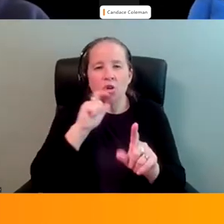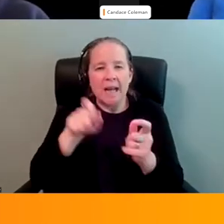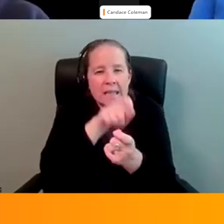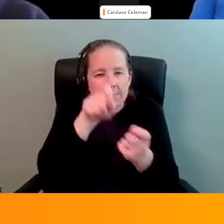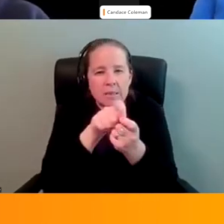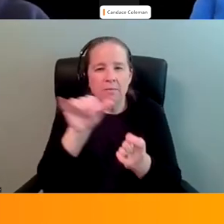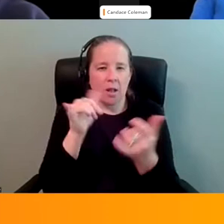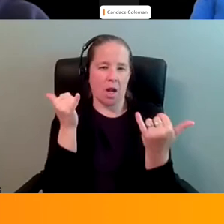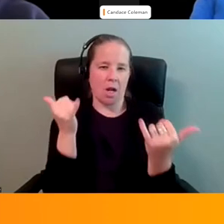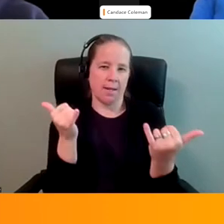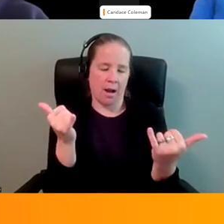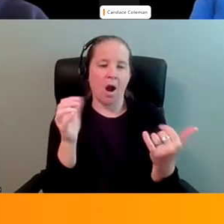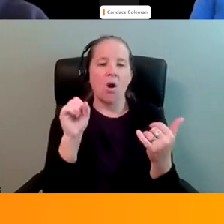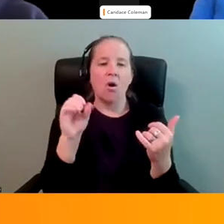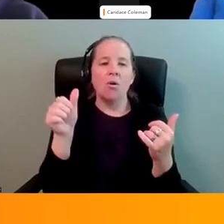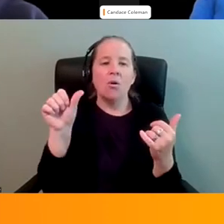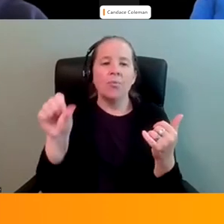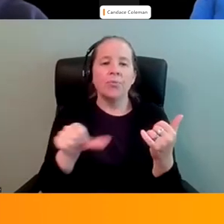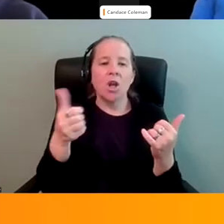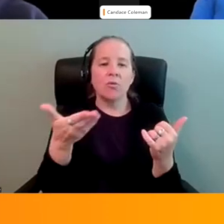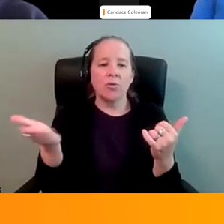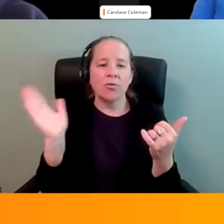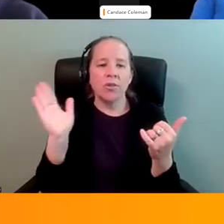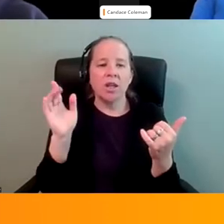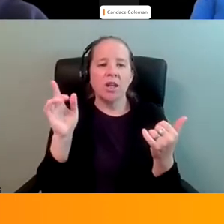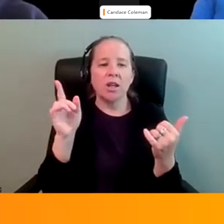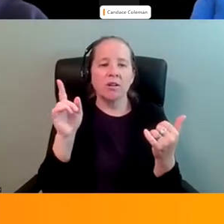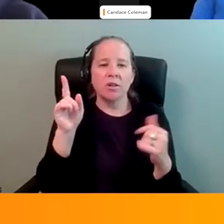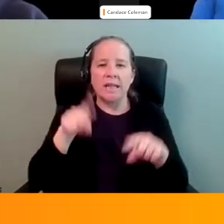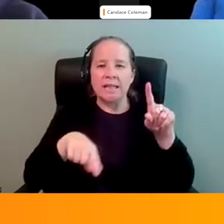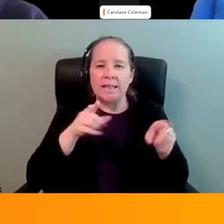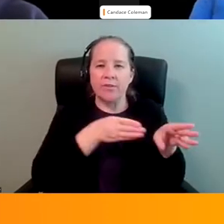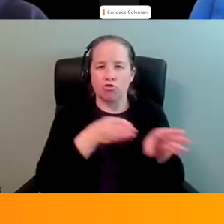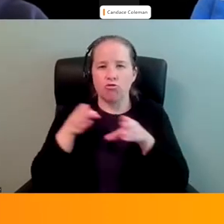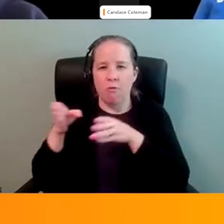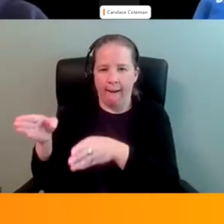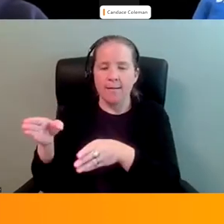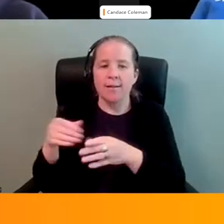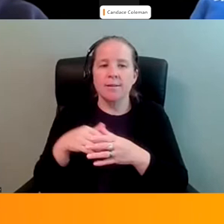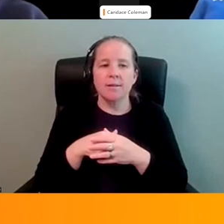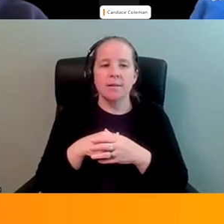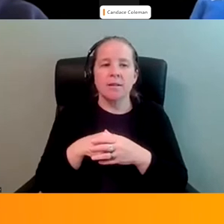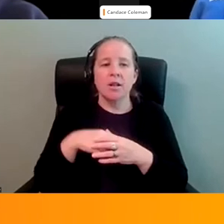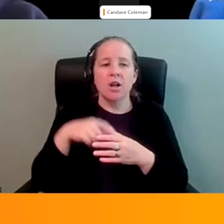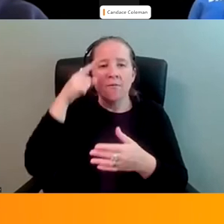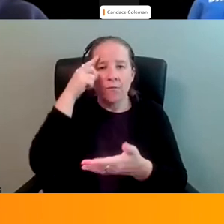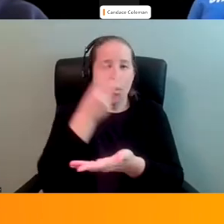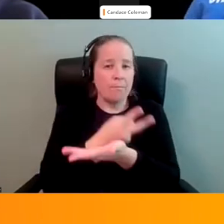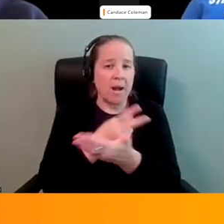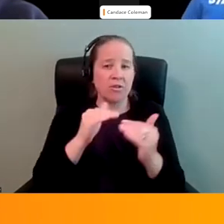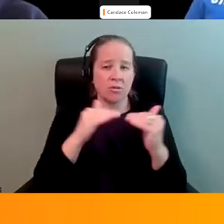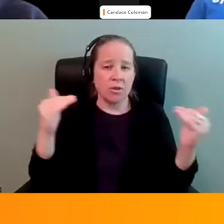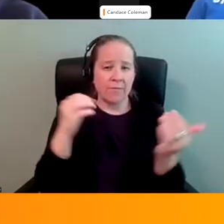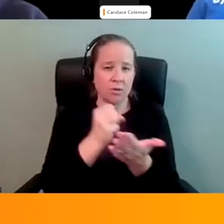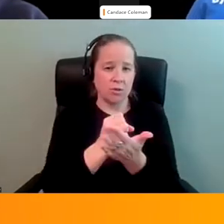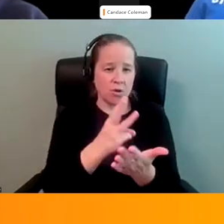now. The other thing is you have different tracks we have for a master level social worker,